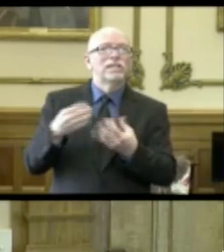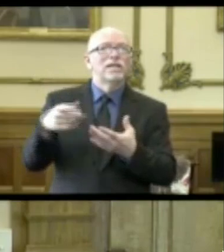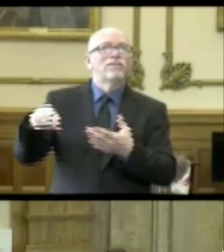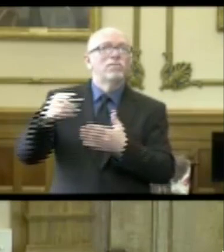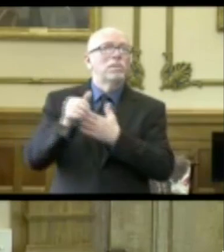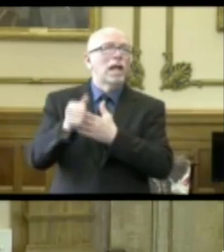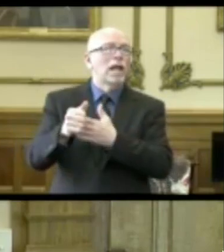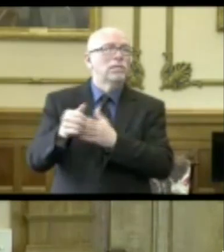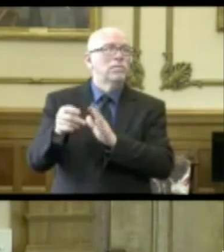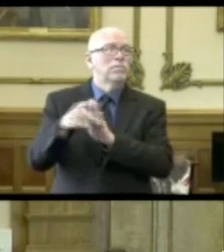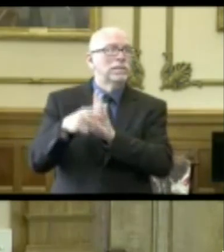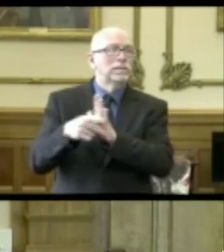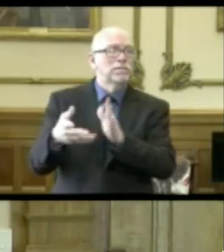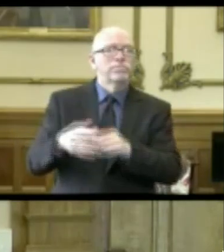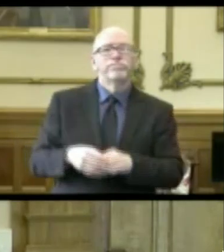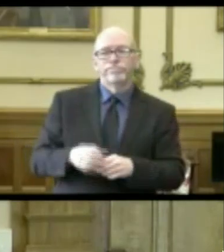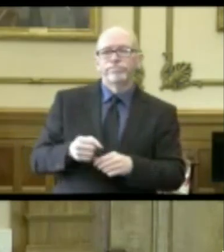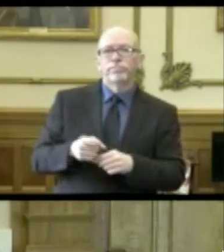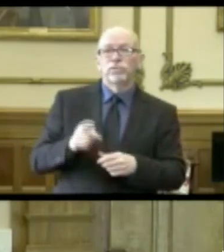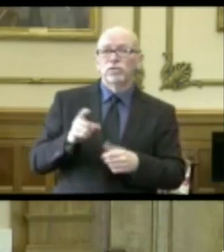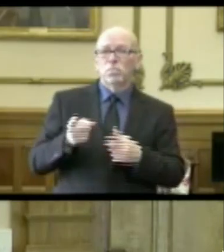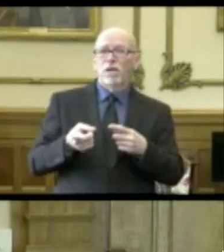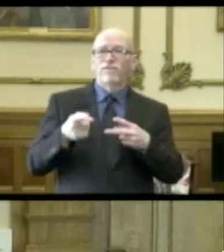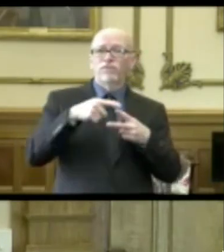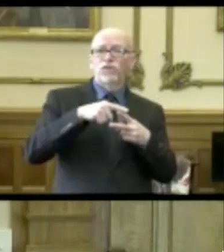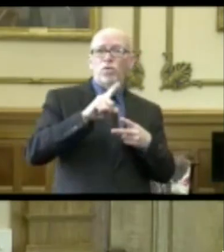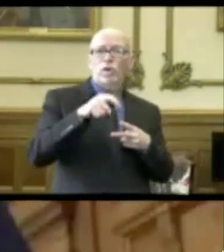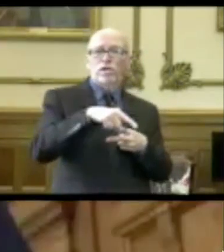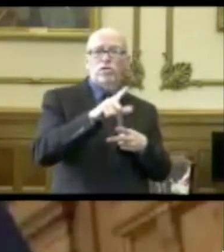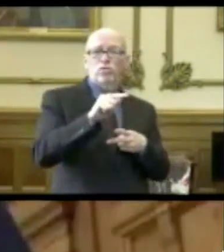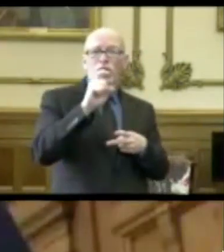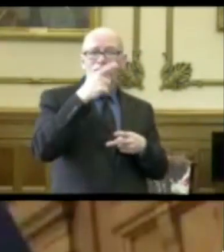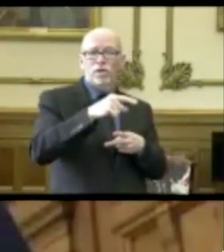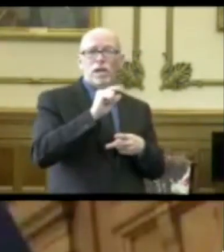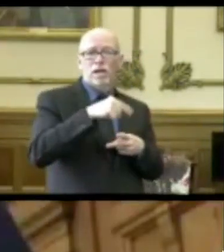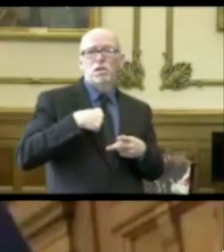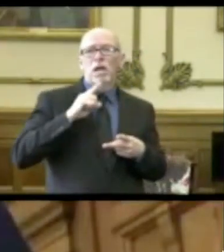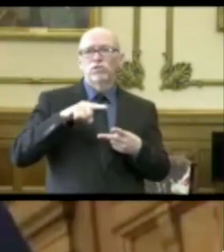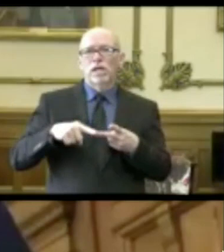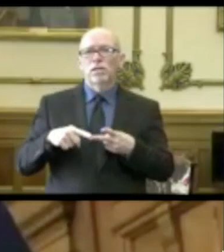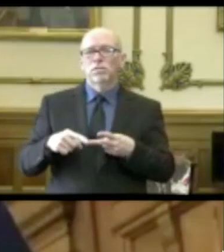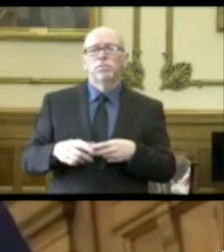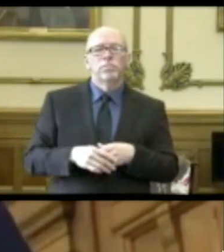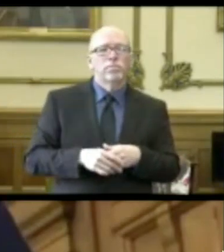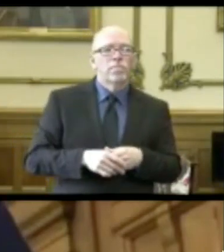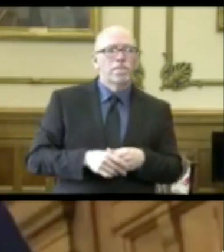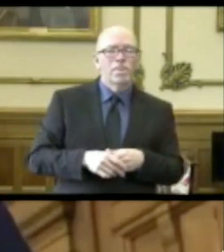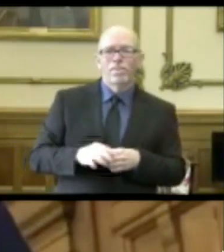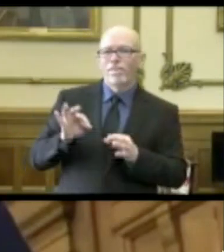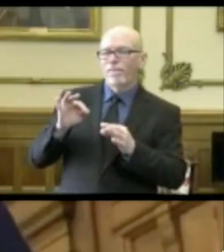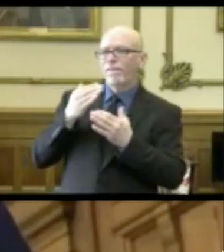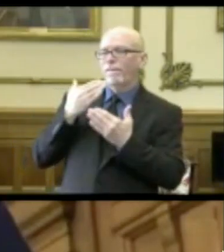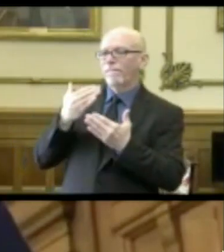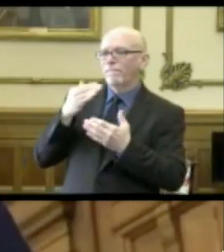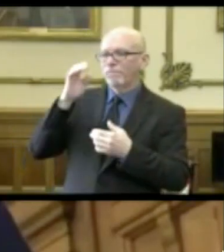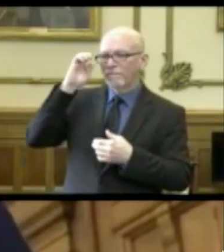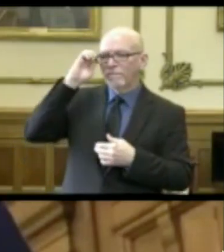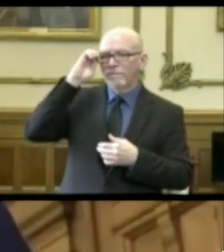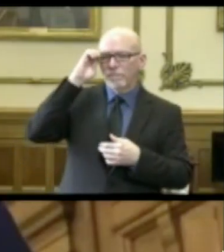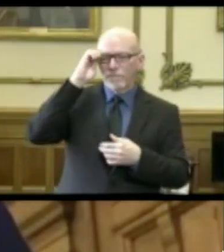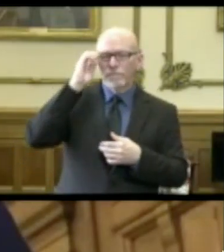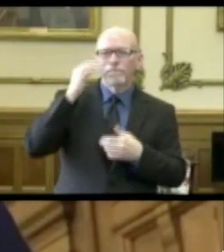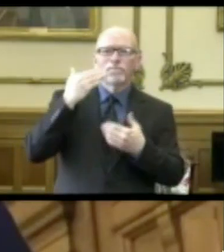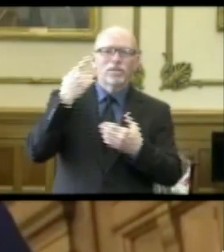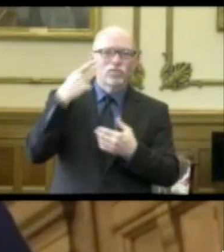guidance? Thank you. Lieutenant Governor, you want to take the first one and I can take the second one? Sure. Thank you. Thank you, Governor.